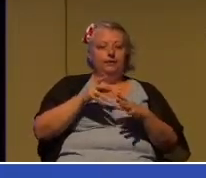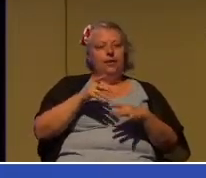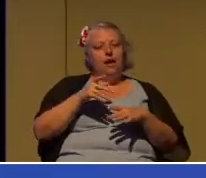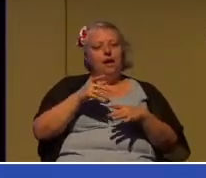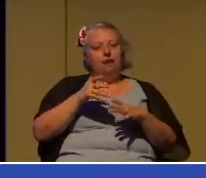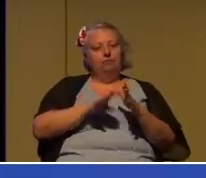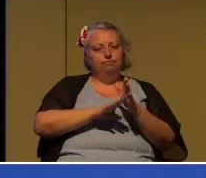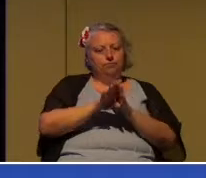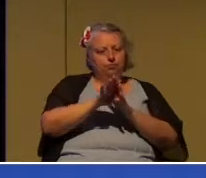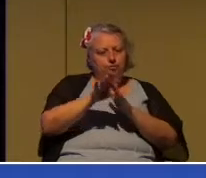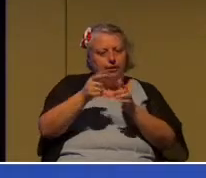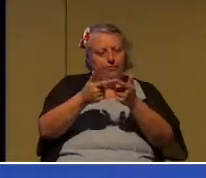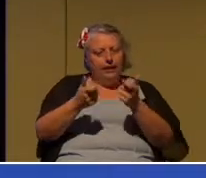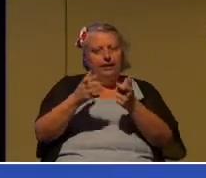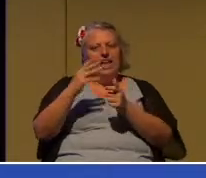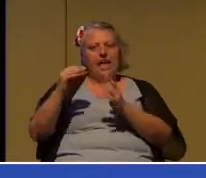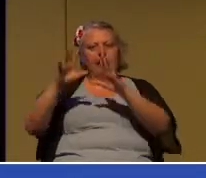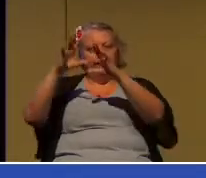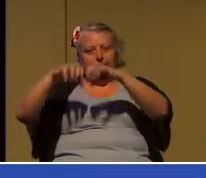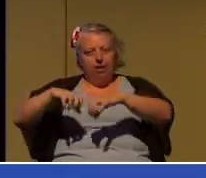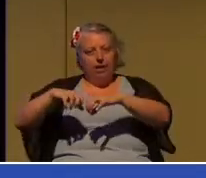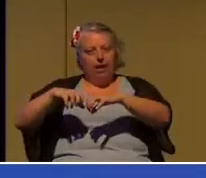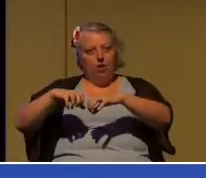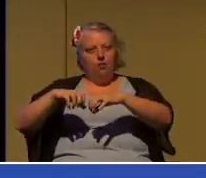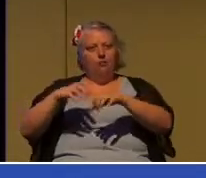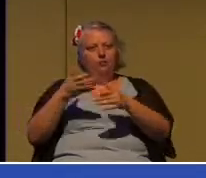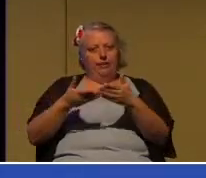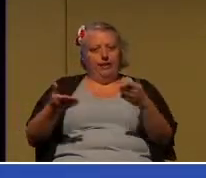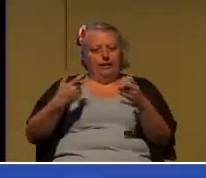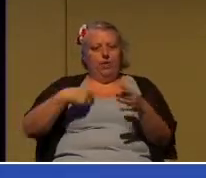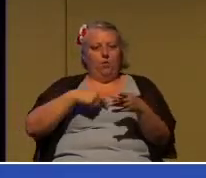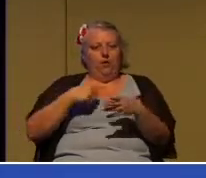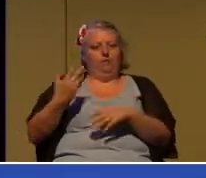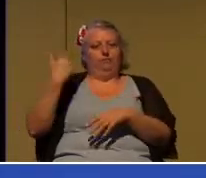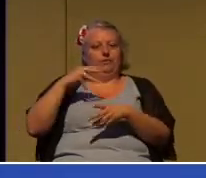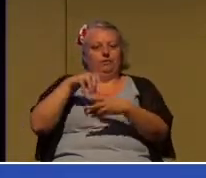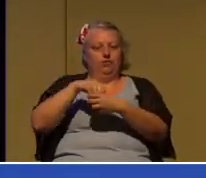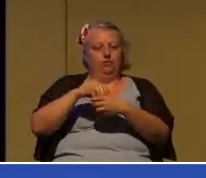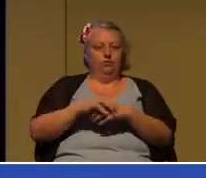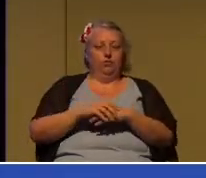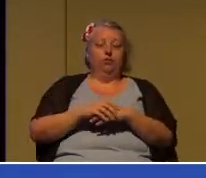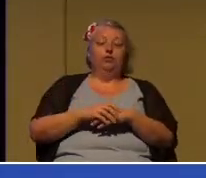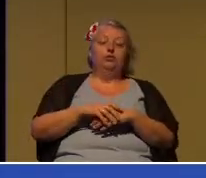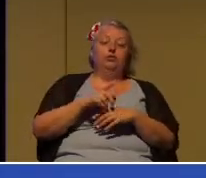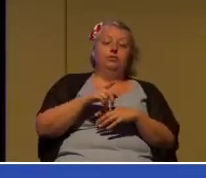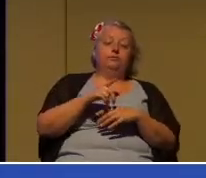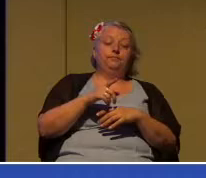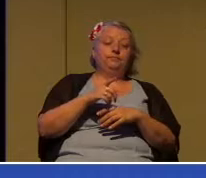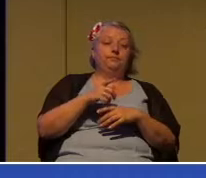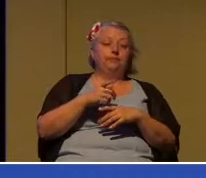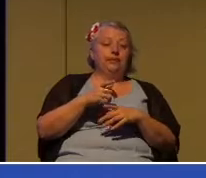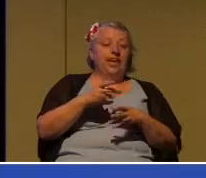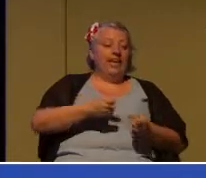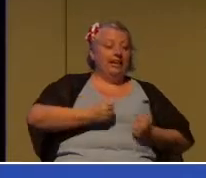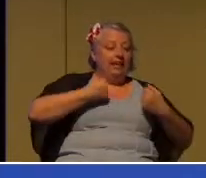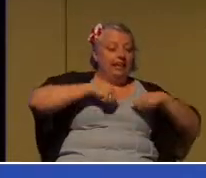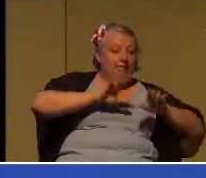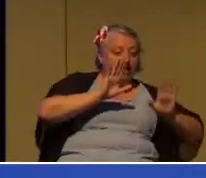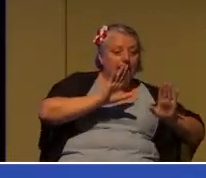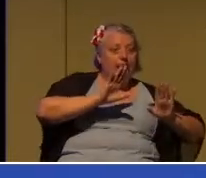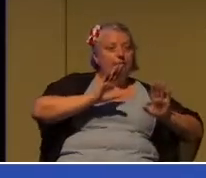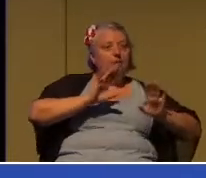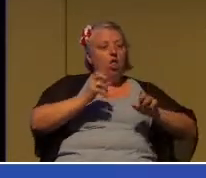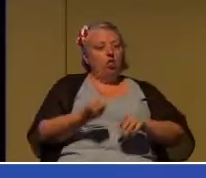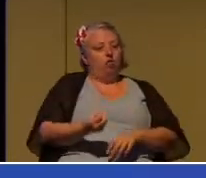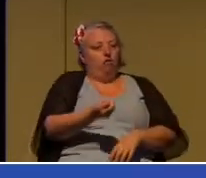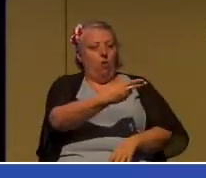earlier time. Refraining, giving up, throwing away, tearing down, hating what